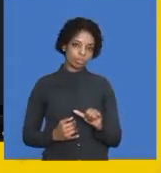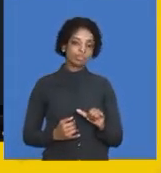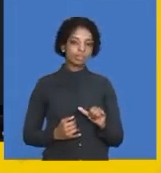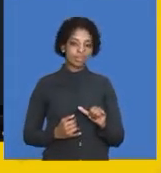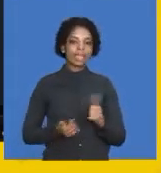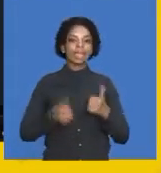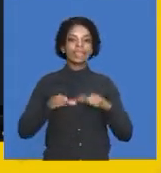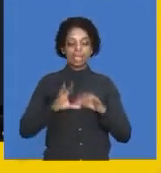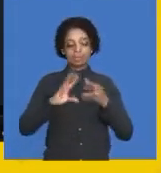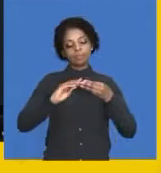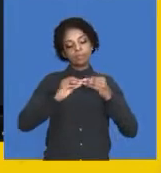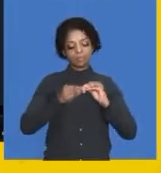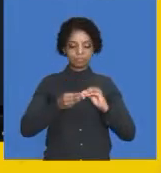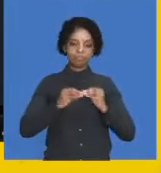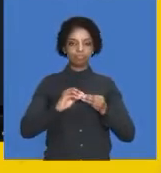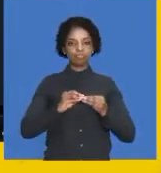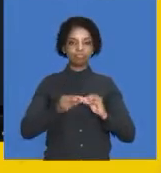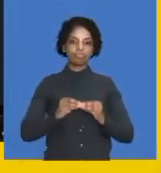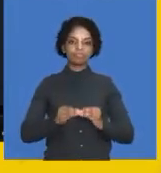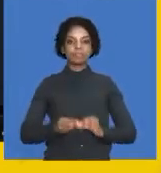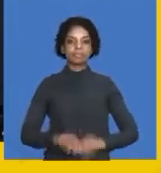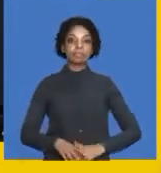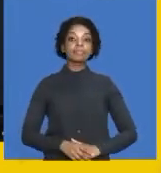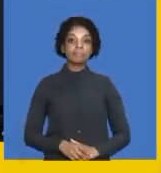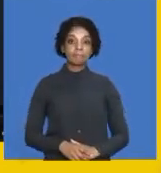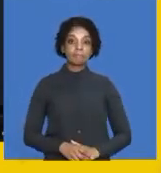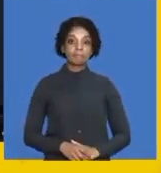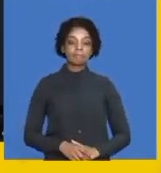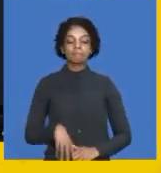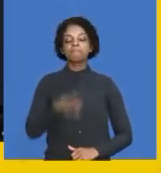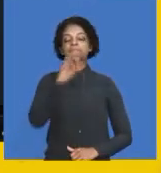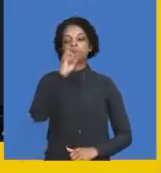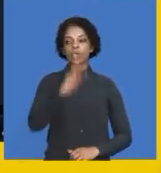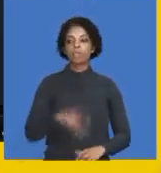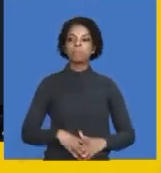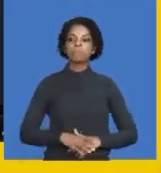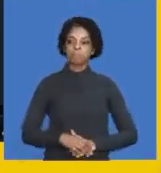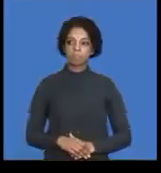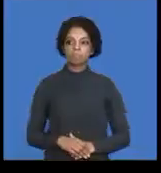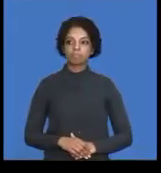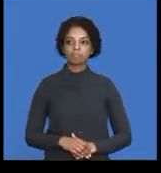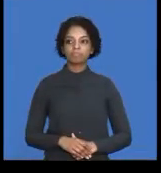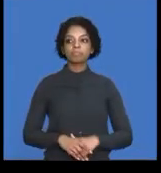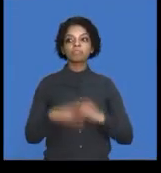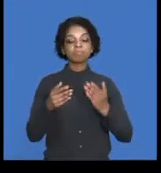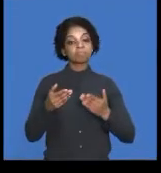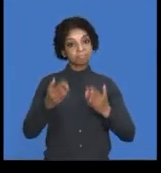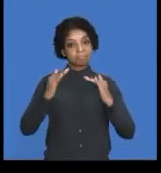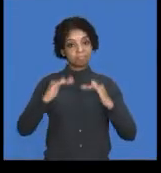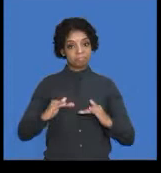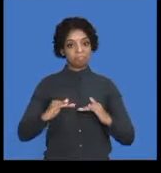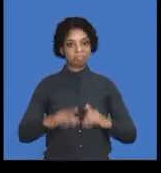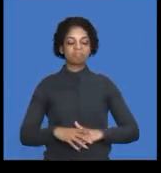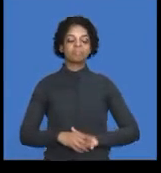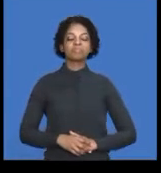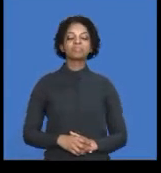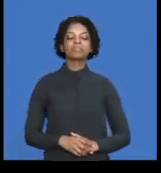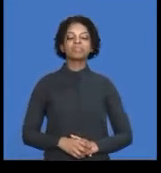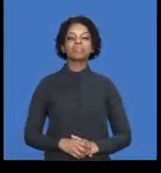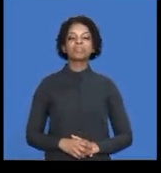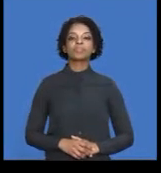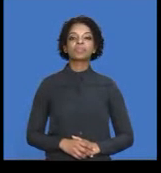Then, do the corrective measure wherever it needs to be corrected. Okay. Let's go to the next difference.